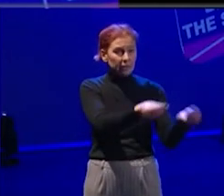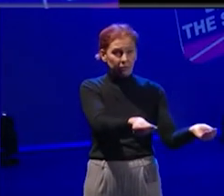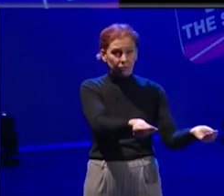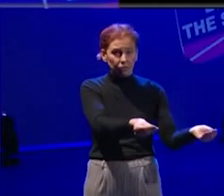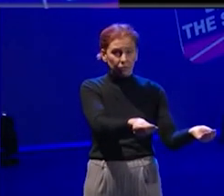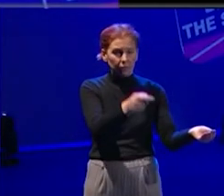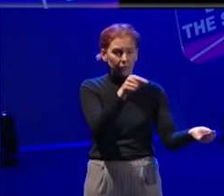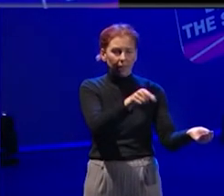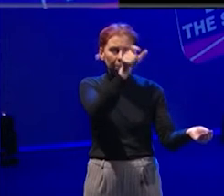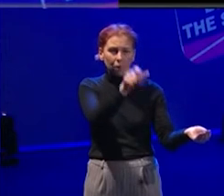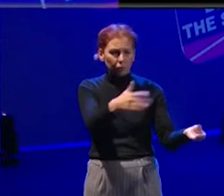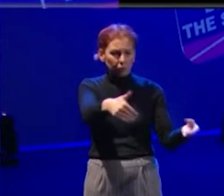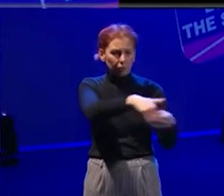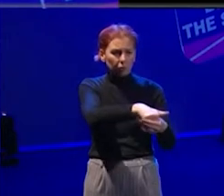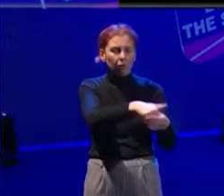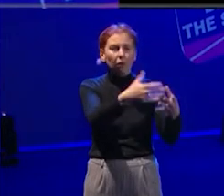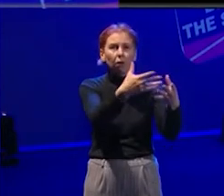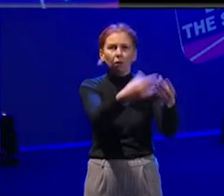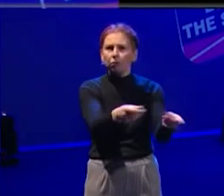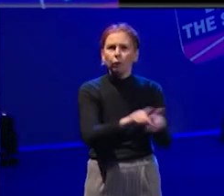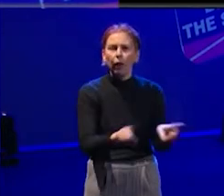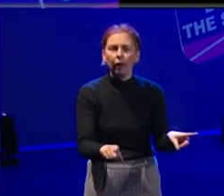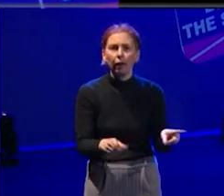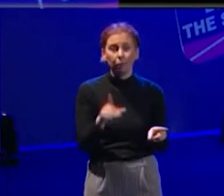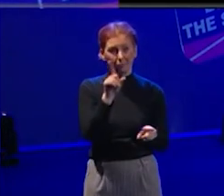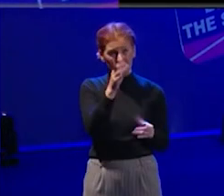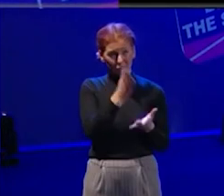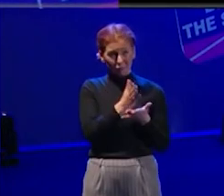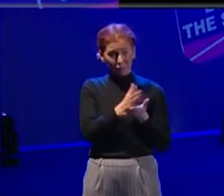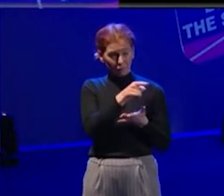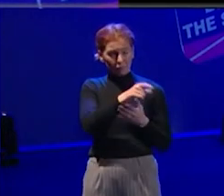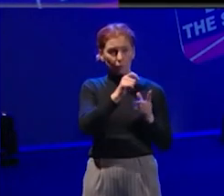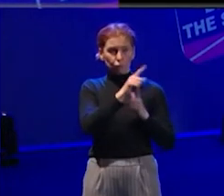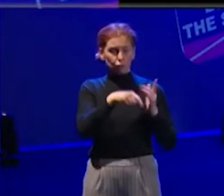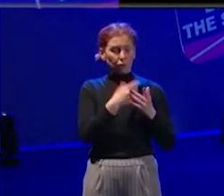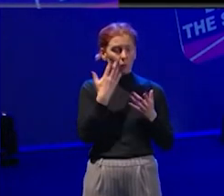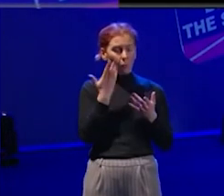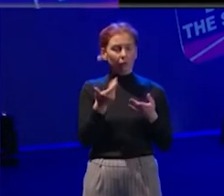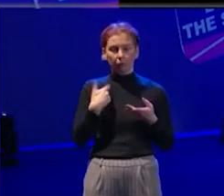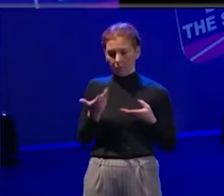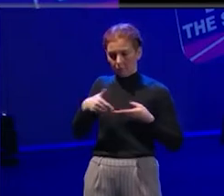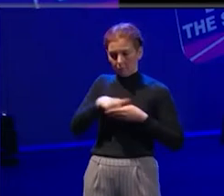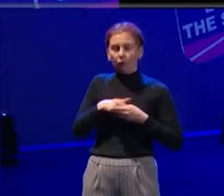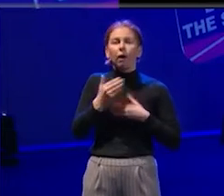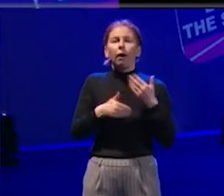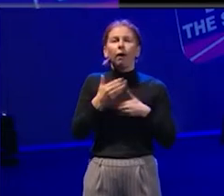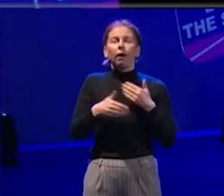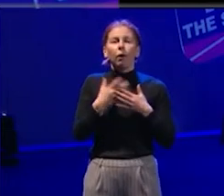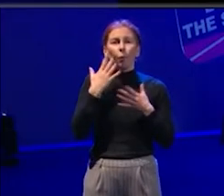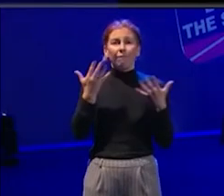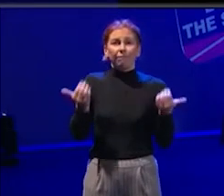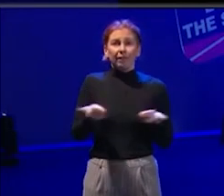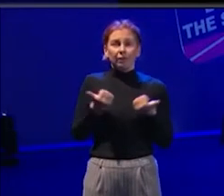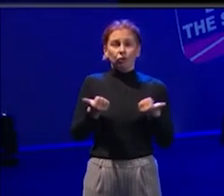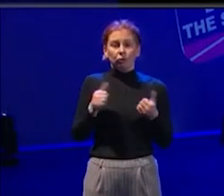And it's not, I mean, it's once the project is over that actually people need, um, the most support to kind of then start to navigate the rest of their journey.